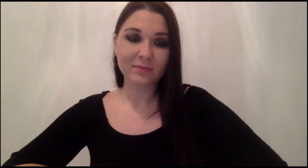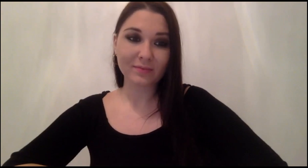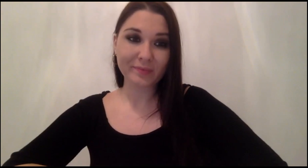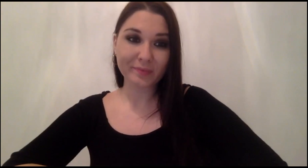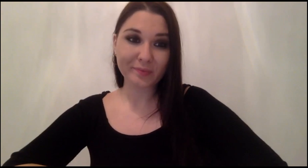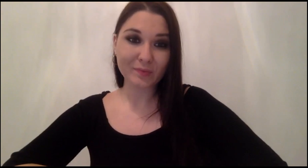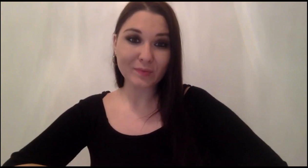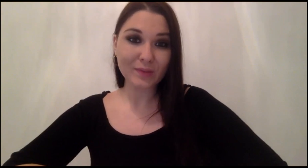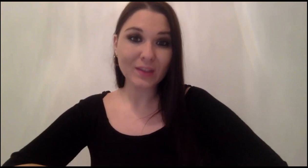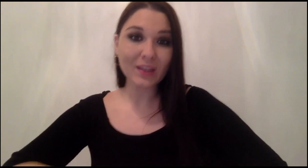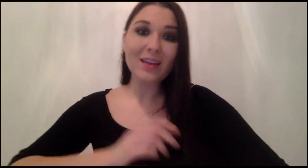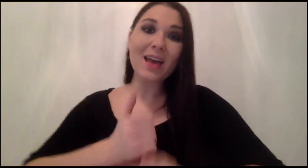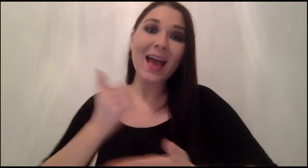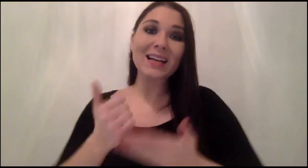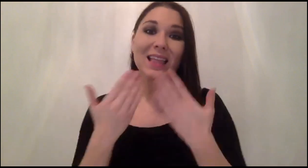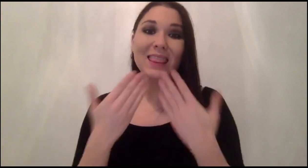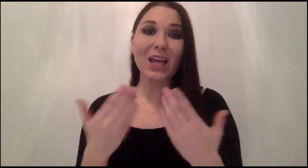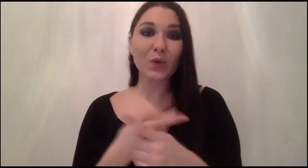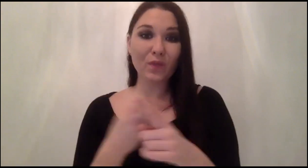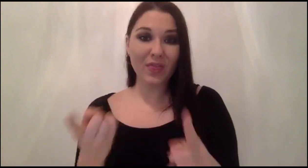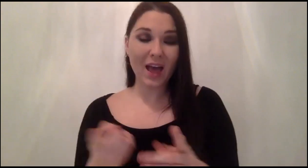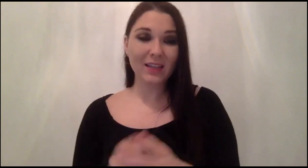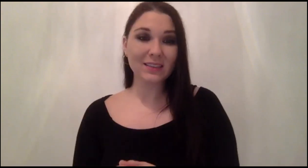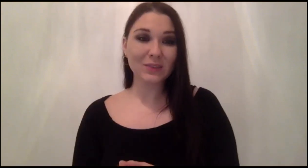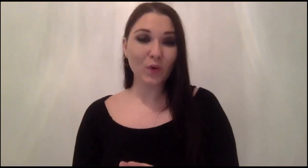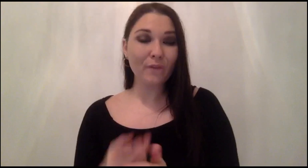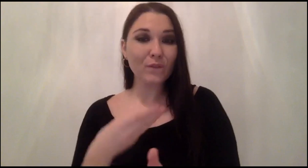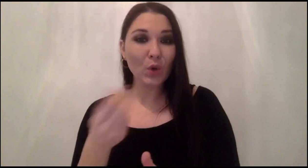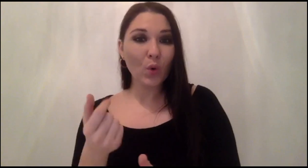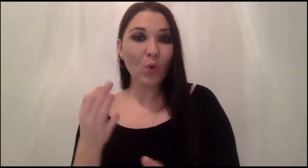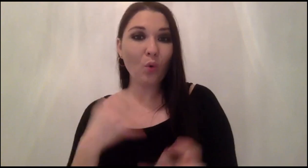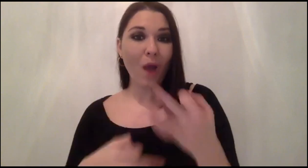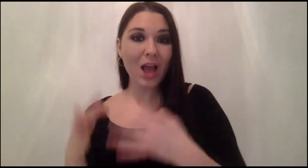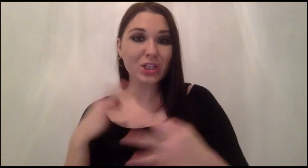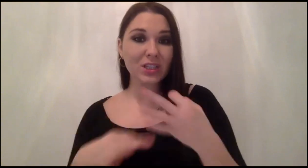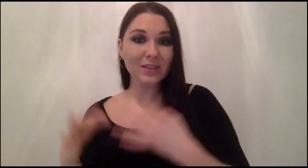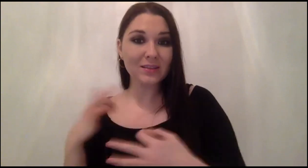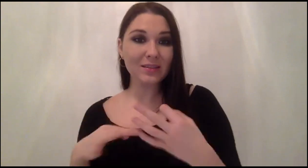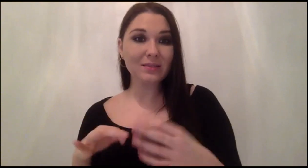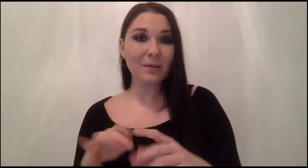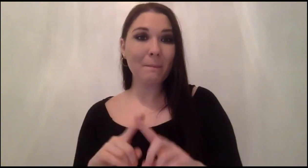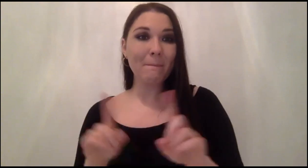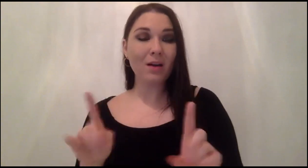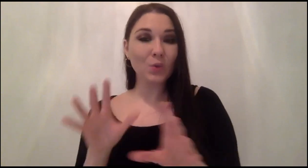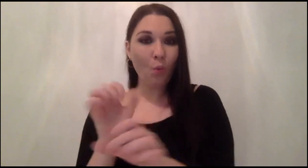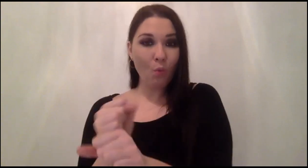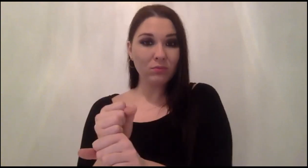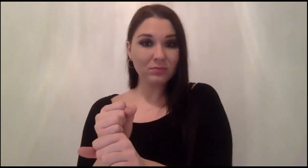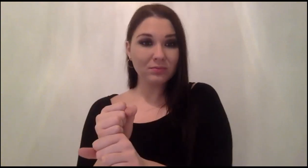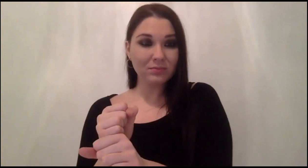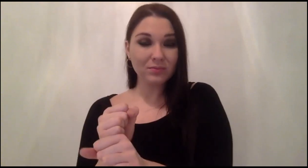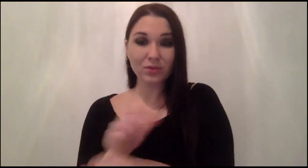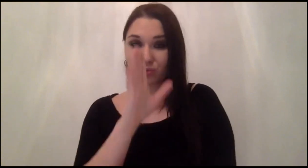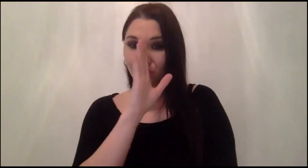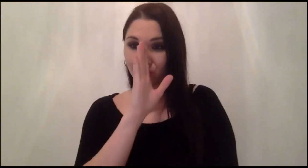johnny thank you for that again we've we've had a couple of questions come in but we're gonna we're gonna go straight